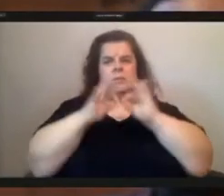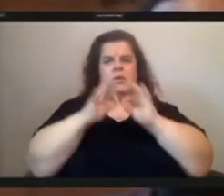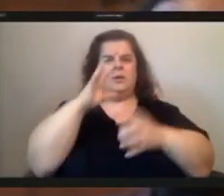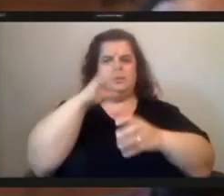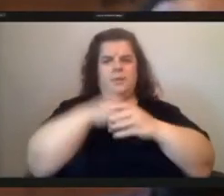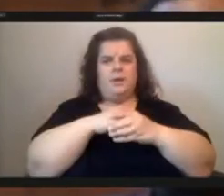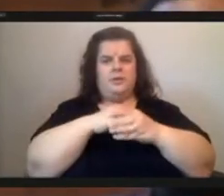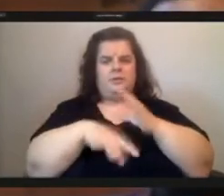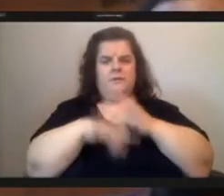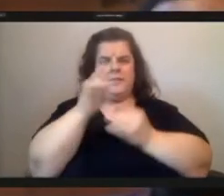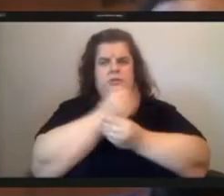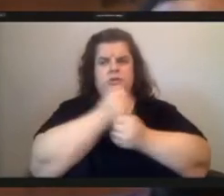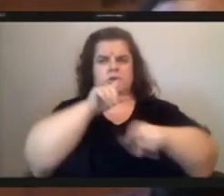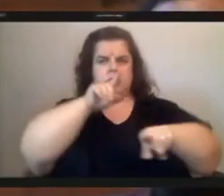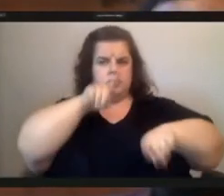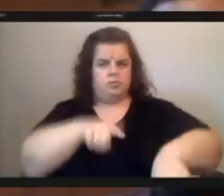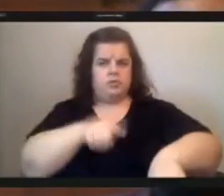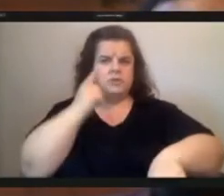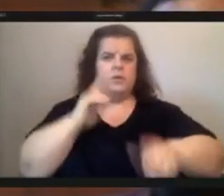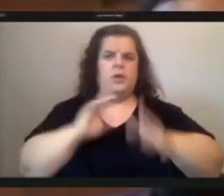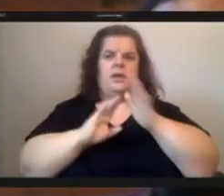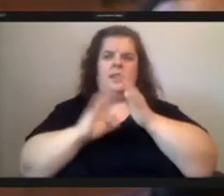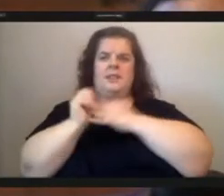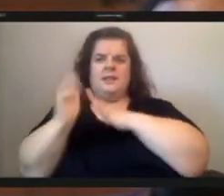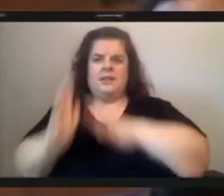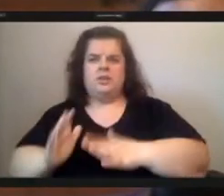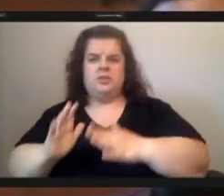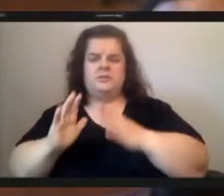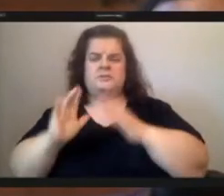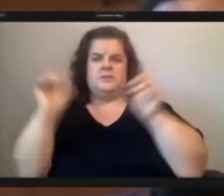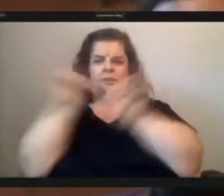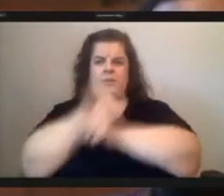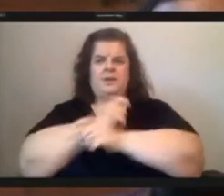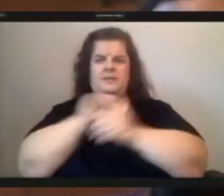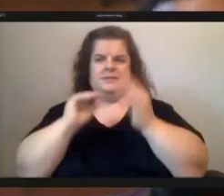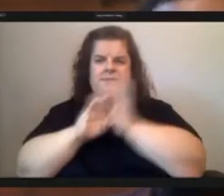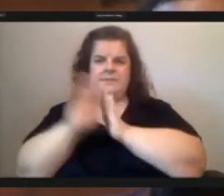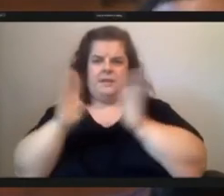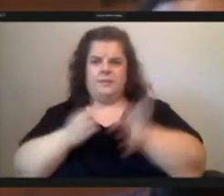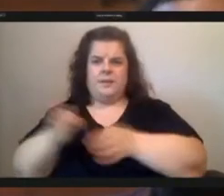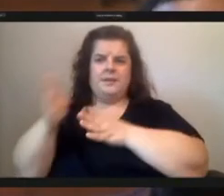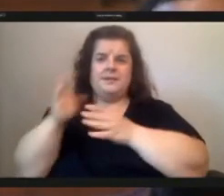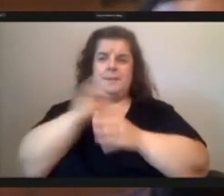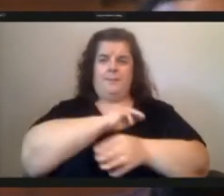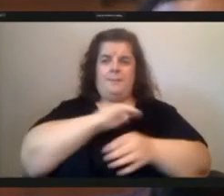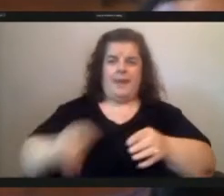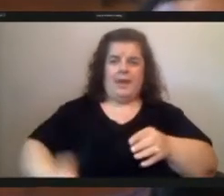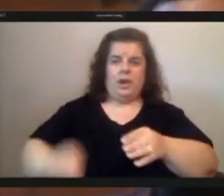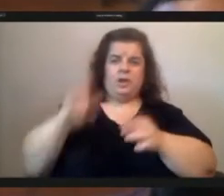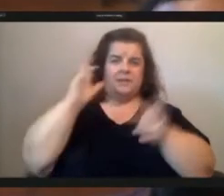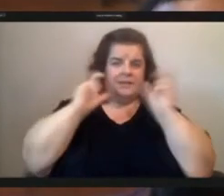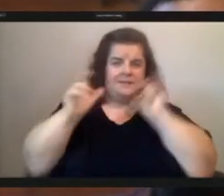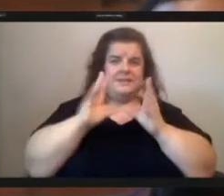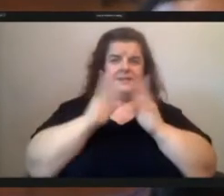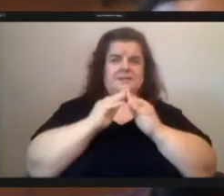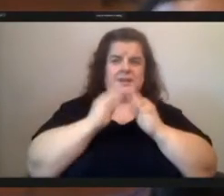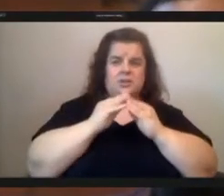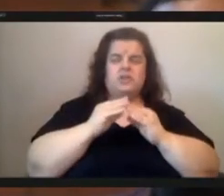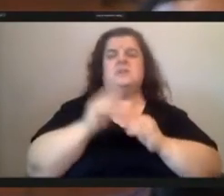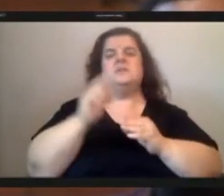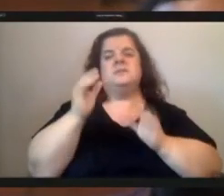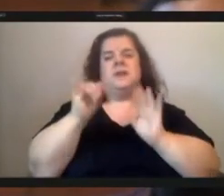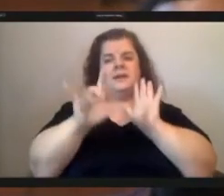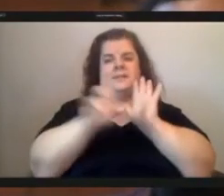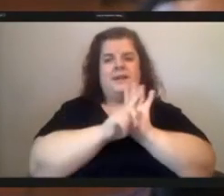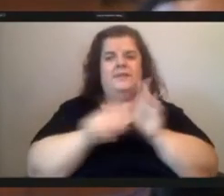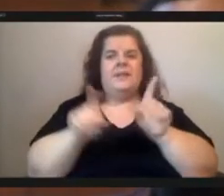by leaders and comprehensive development plans the mayor's listening sessions identified the same needs again and again and again regardless of the